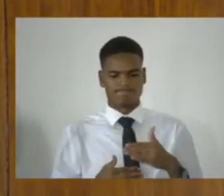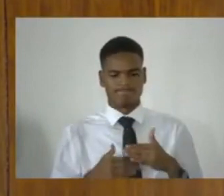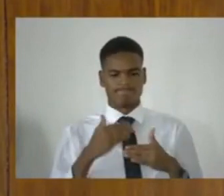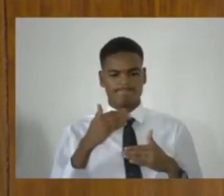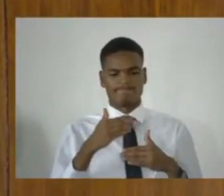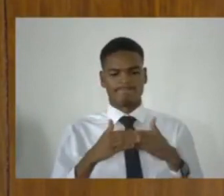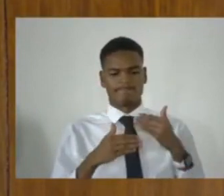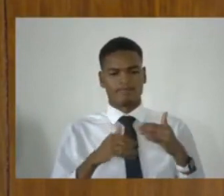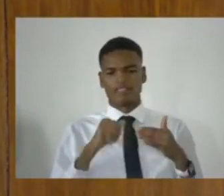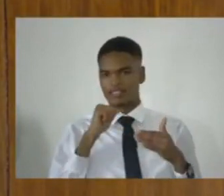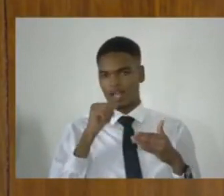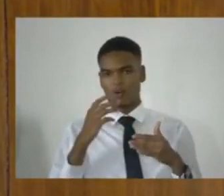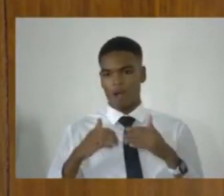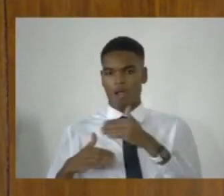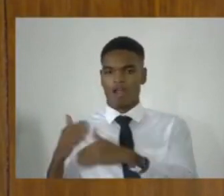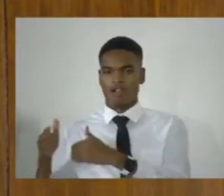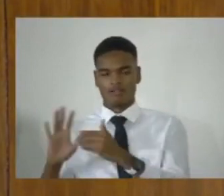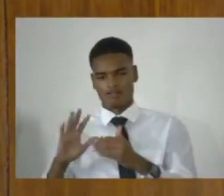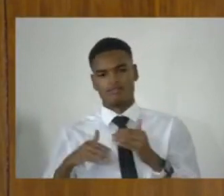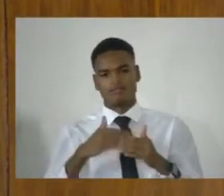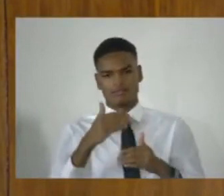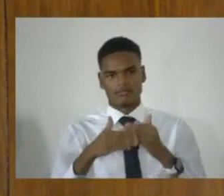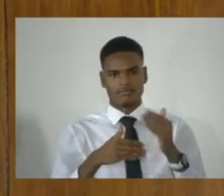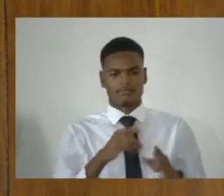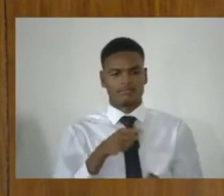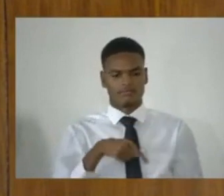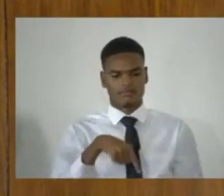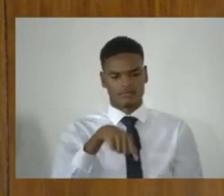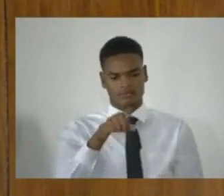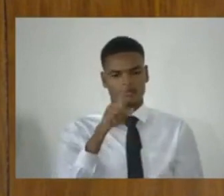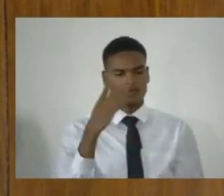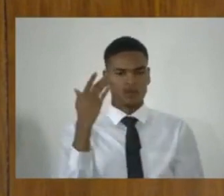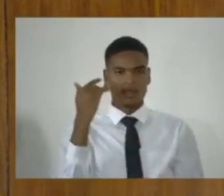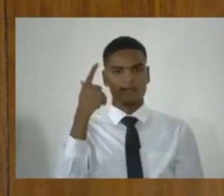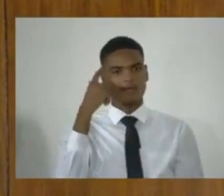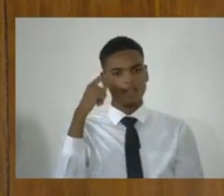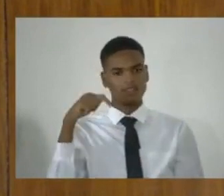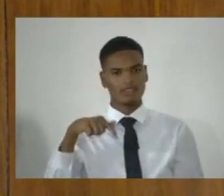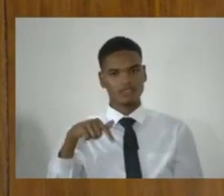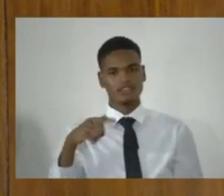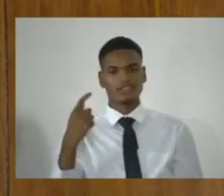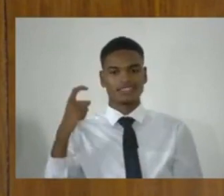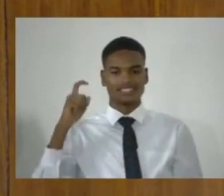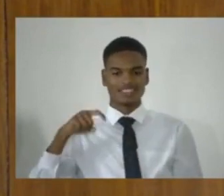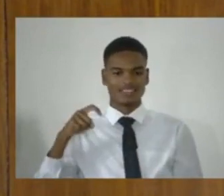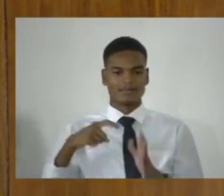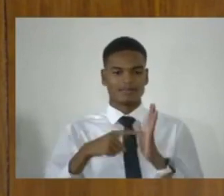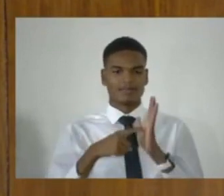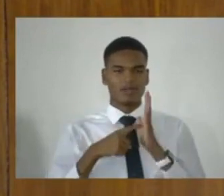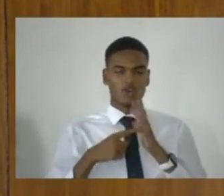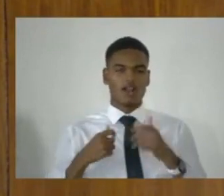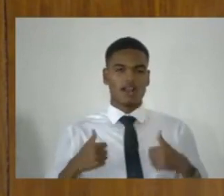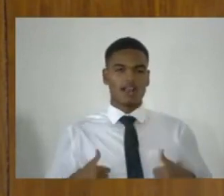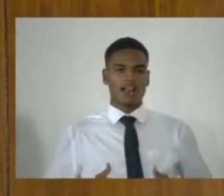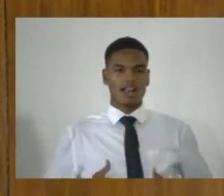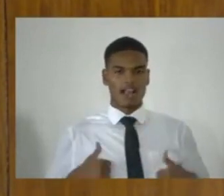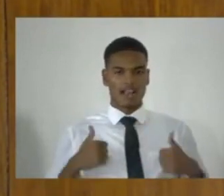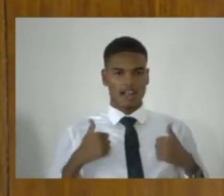this legislation imposes mandatory life sentences